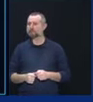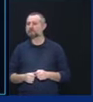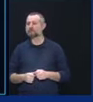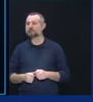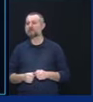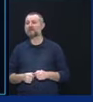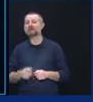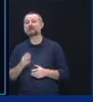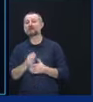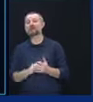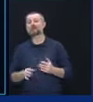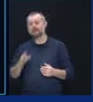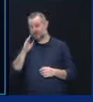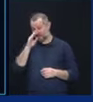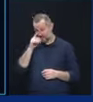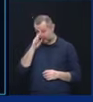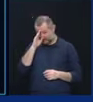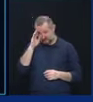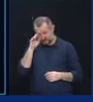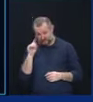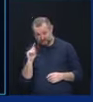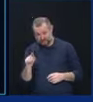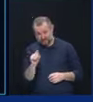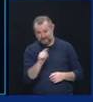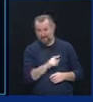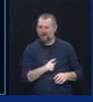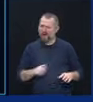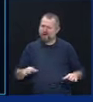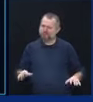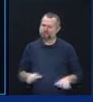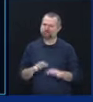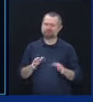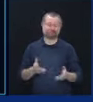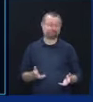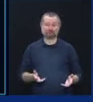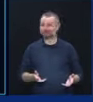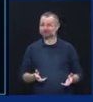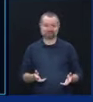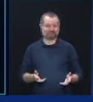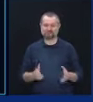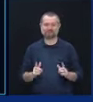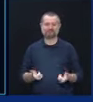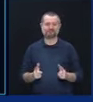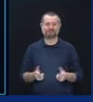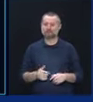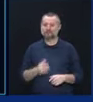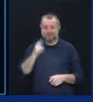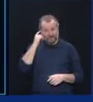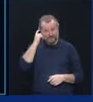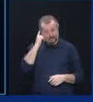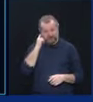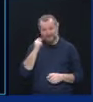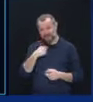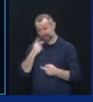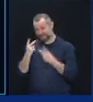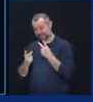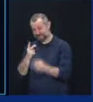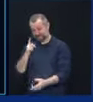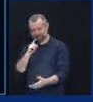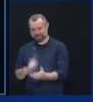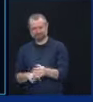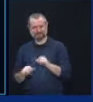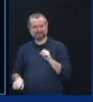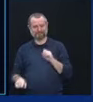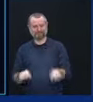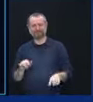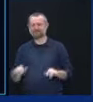are weaker performing hospitals. We know that because we just put the hospital system